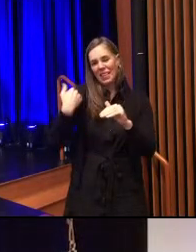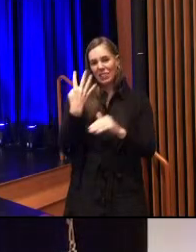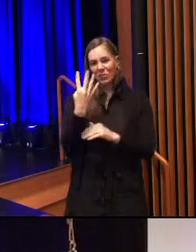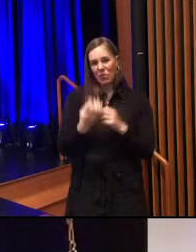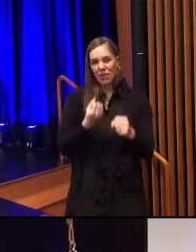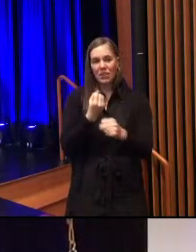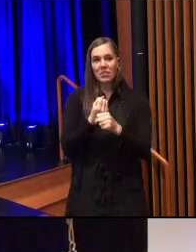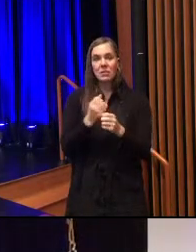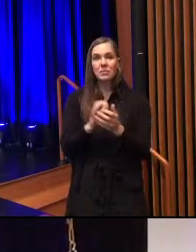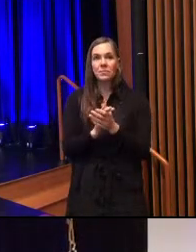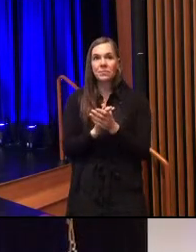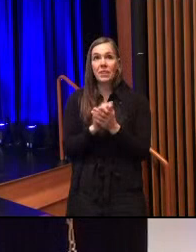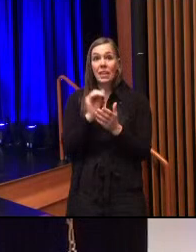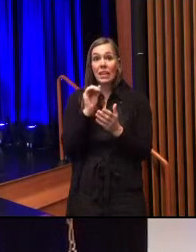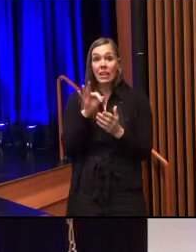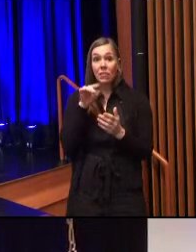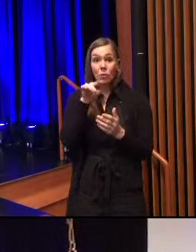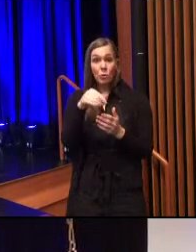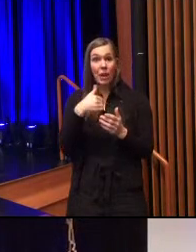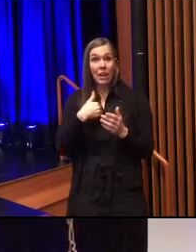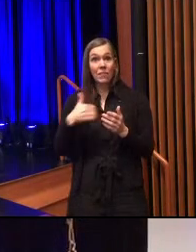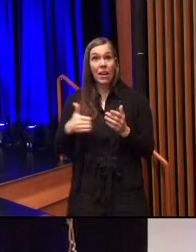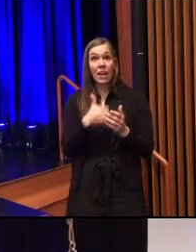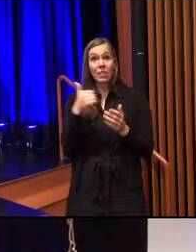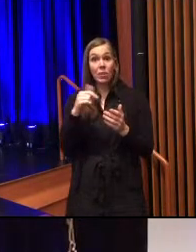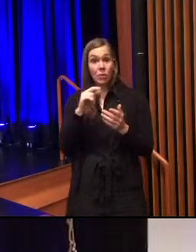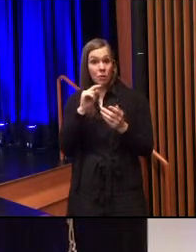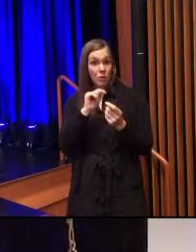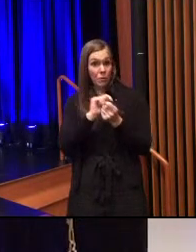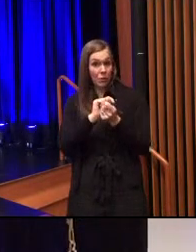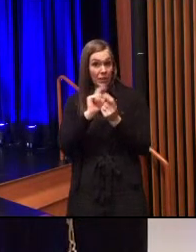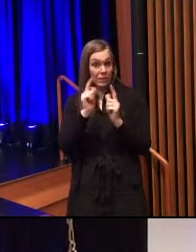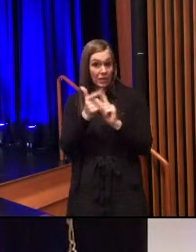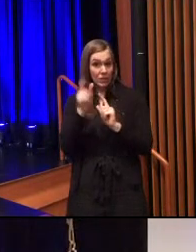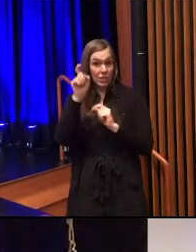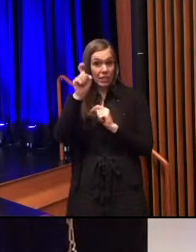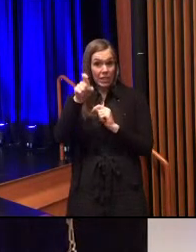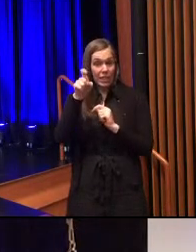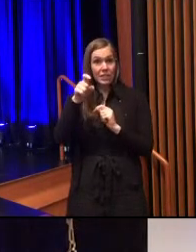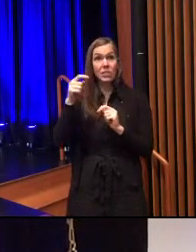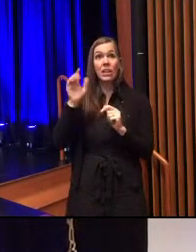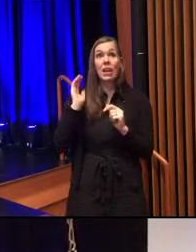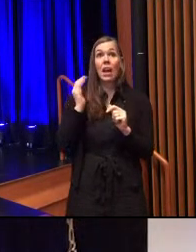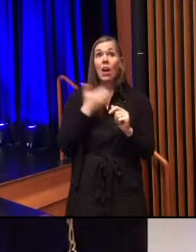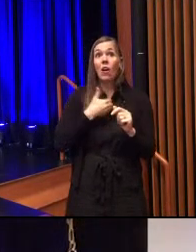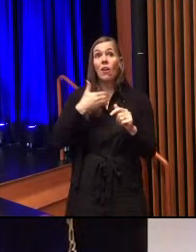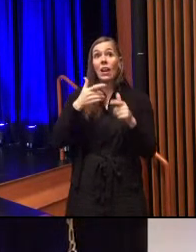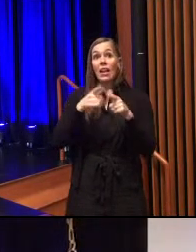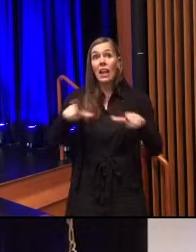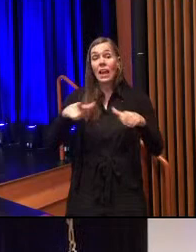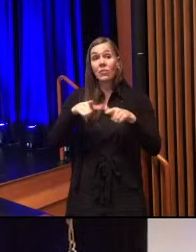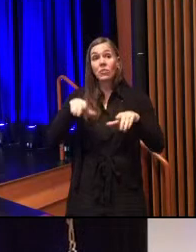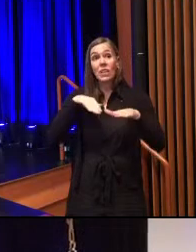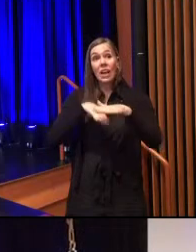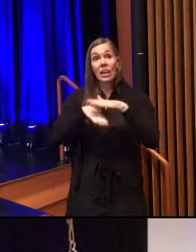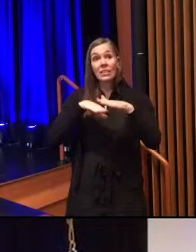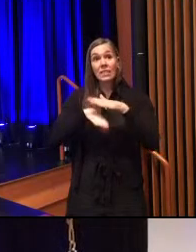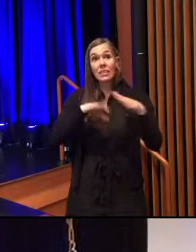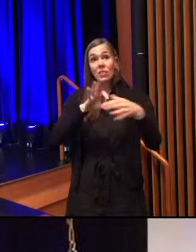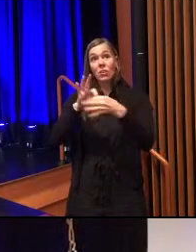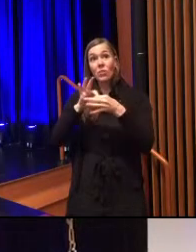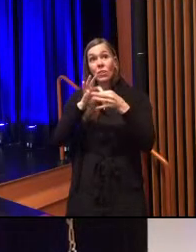If you have other translation needs our language access coordinator and the doors are shutting.